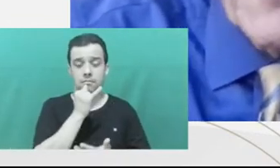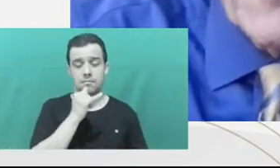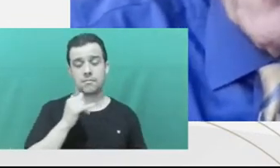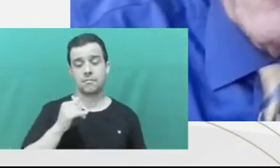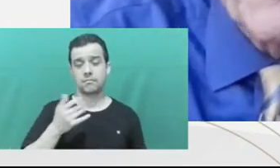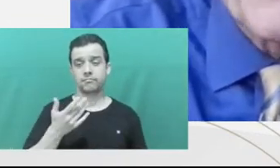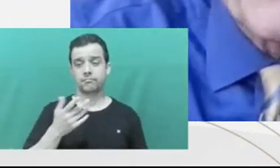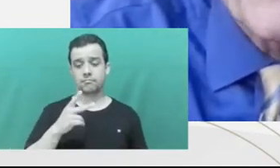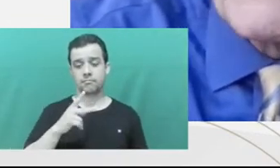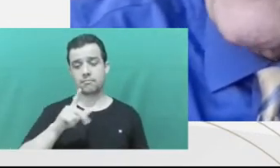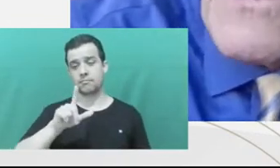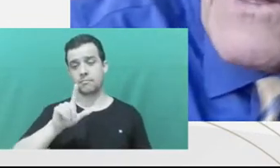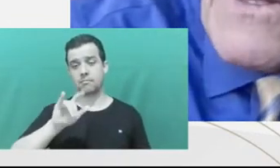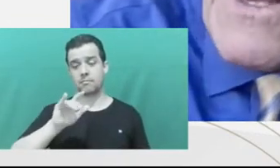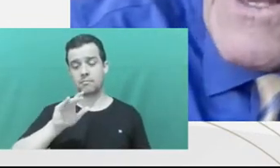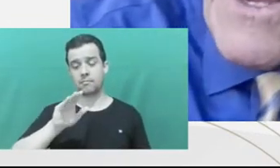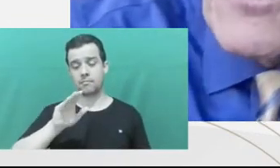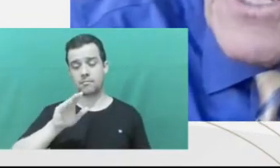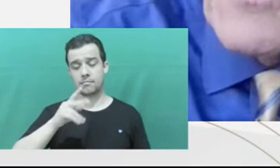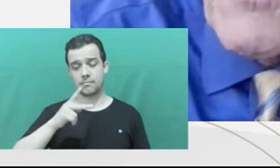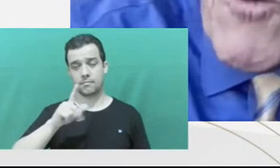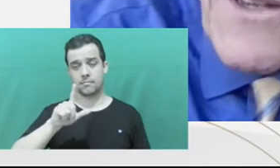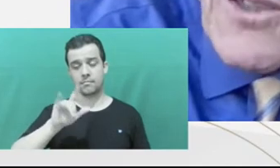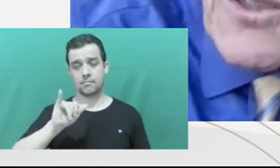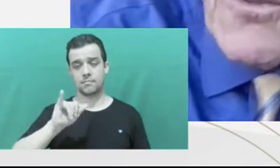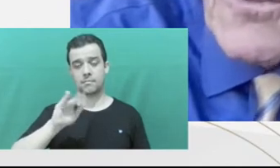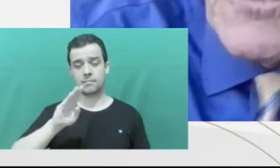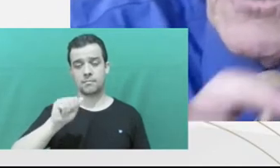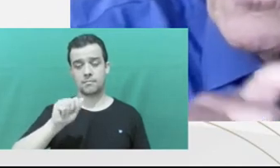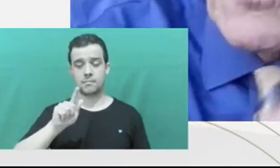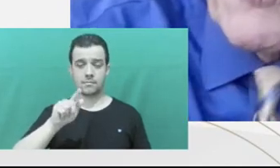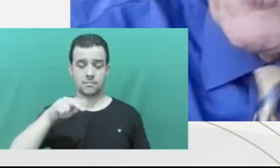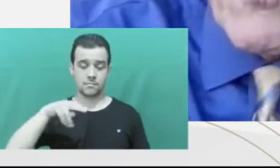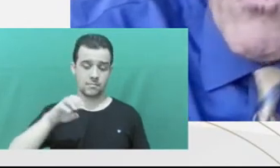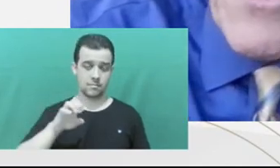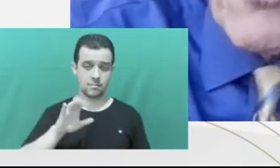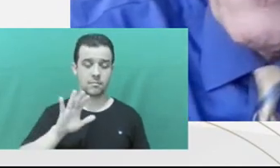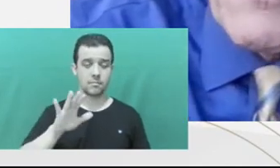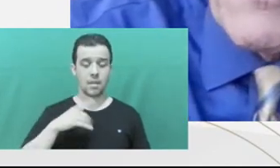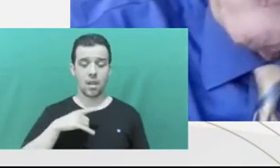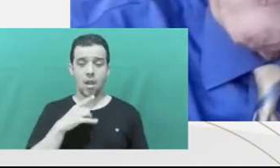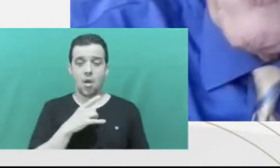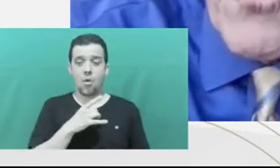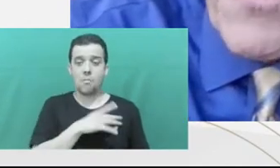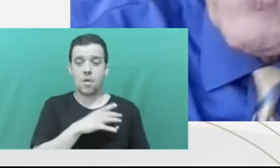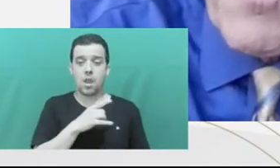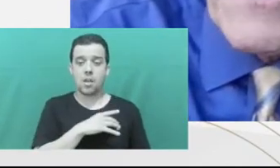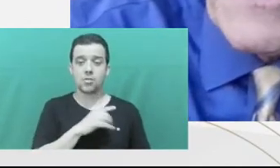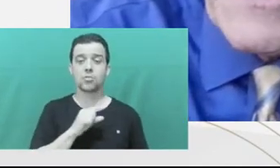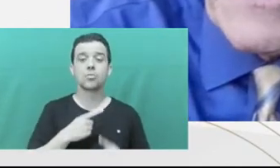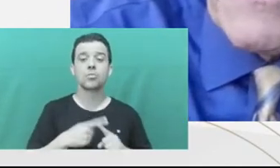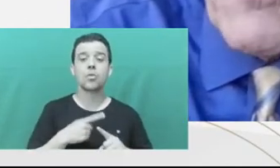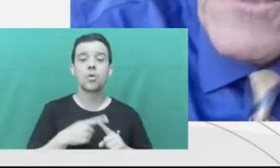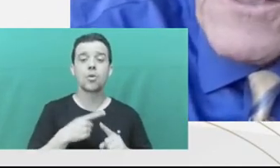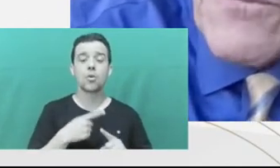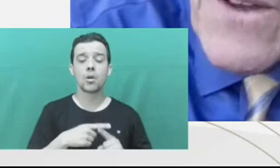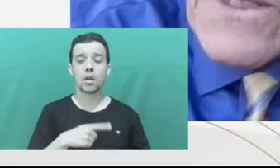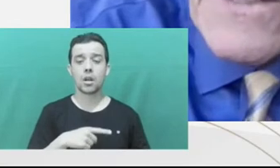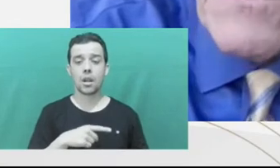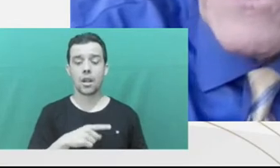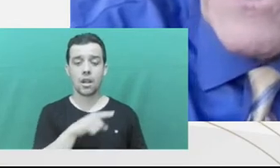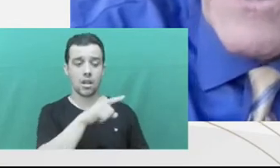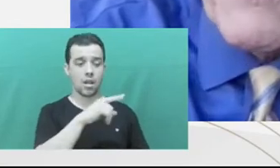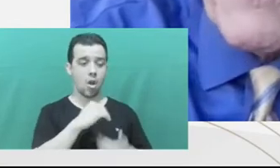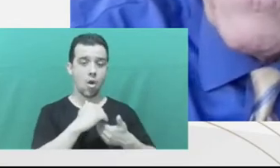of prosecutors. I think prosecutors should be required before the plea, before the